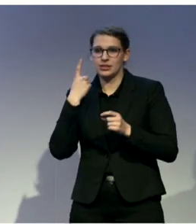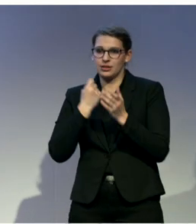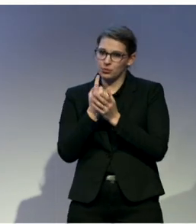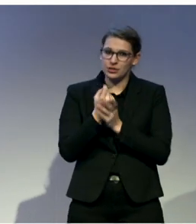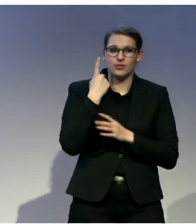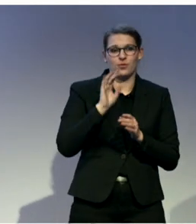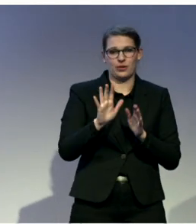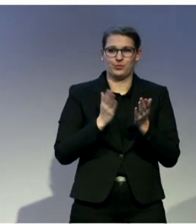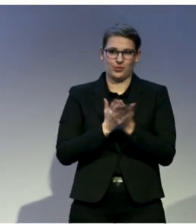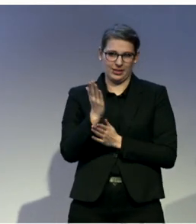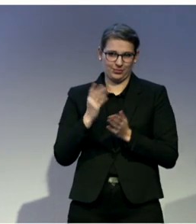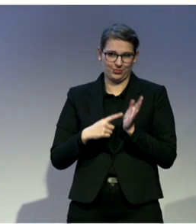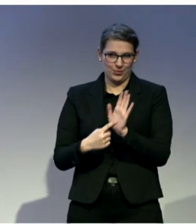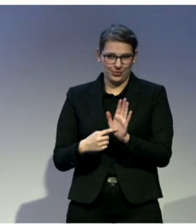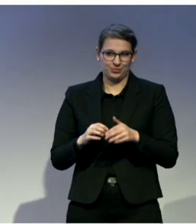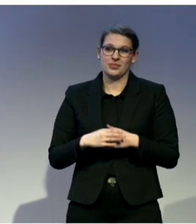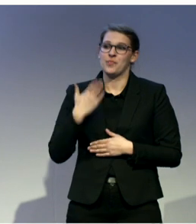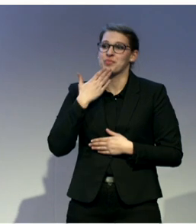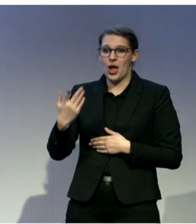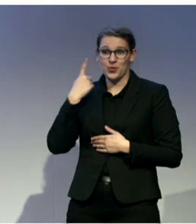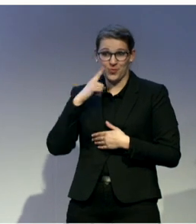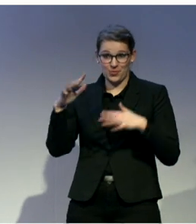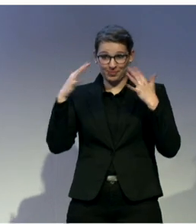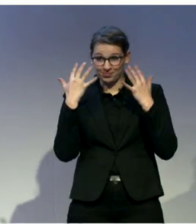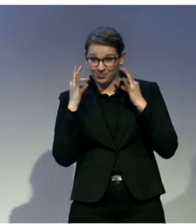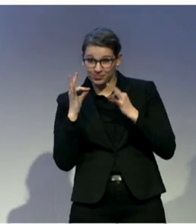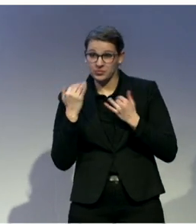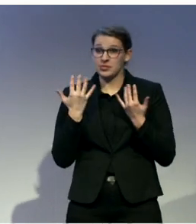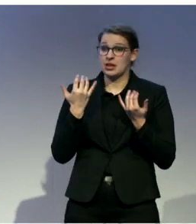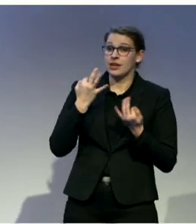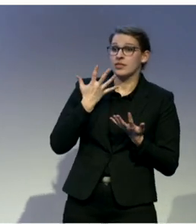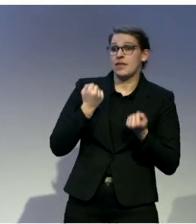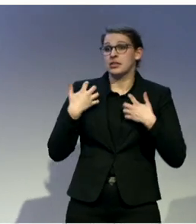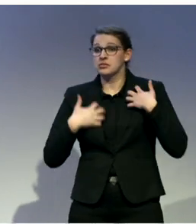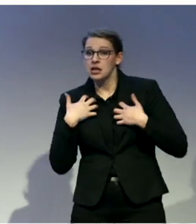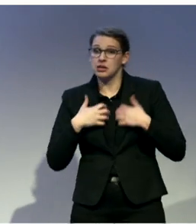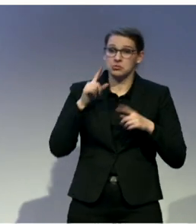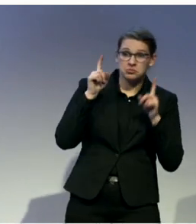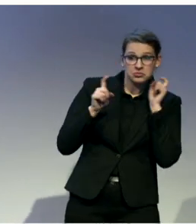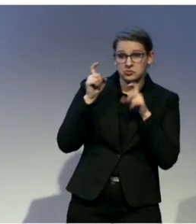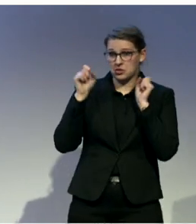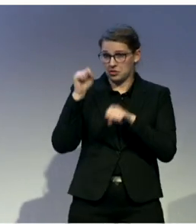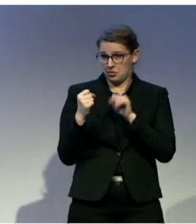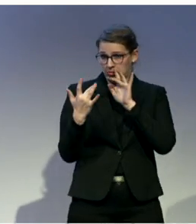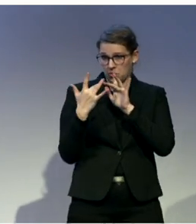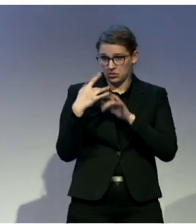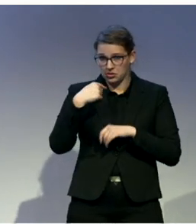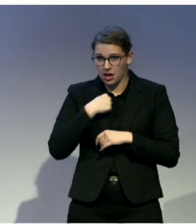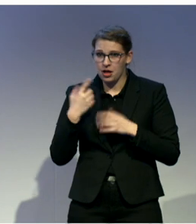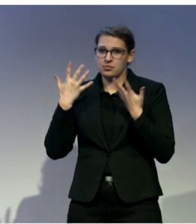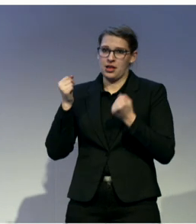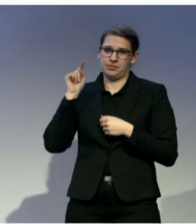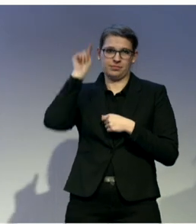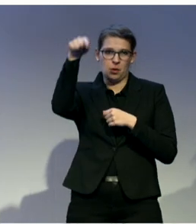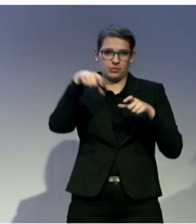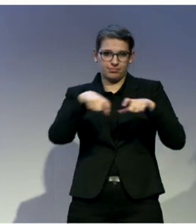Thank you for your attention. I would be happy to talk to you and show you our learning materials after this session outside of the